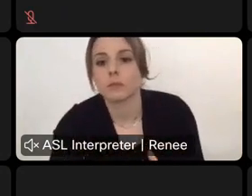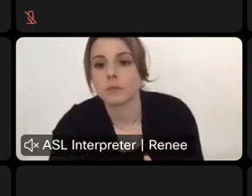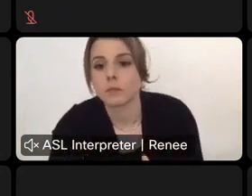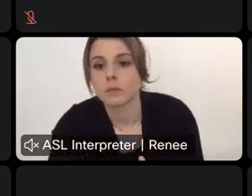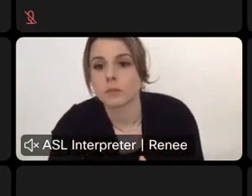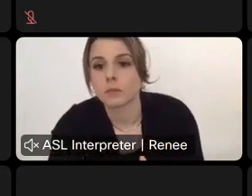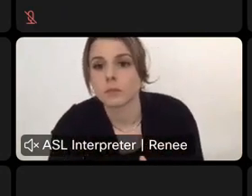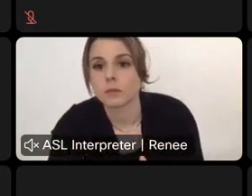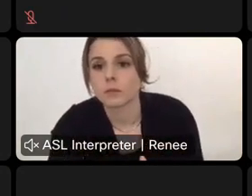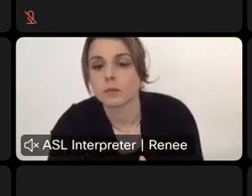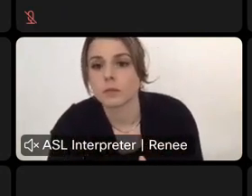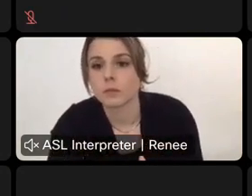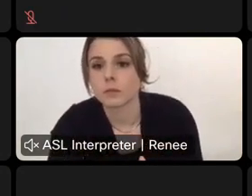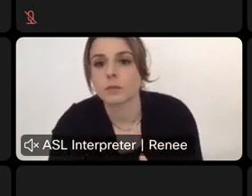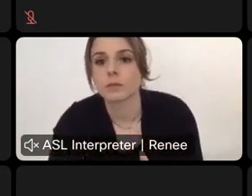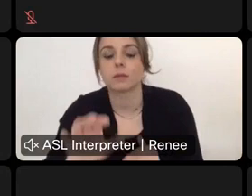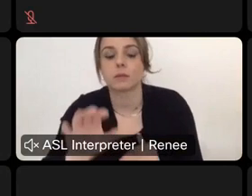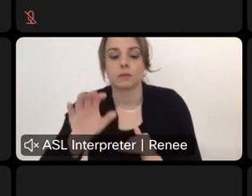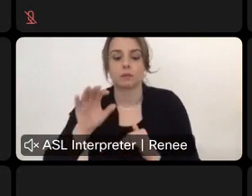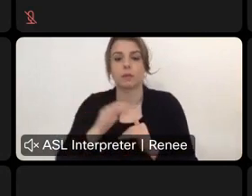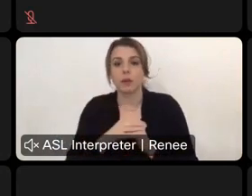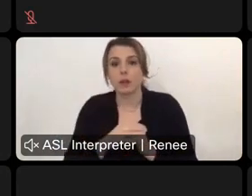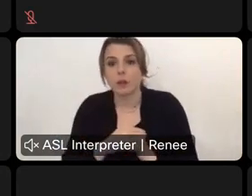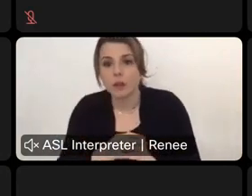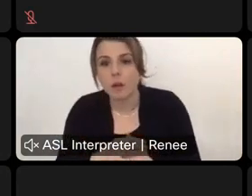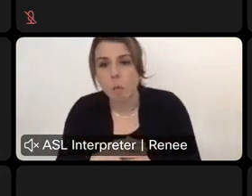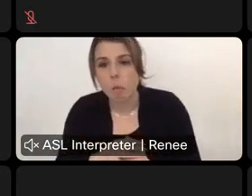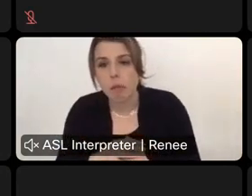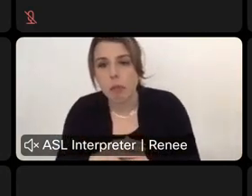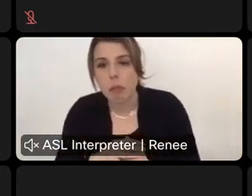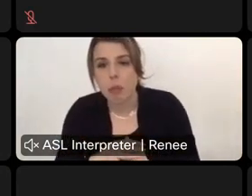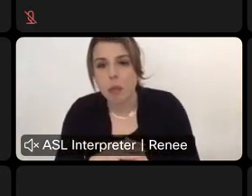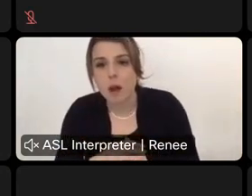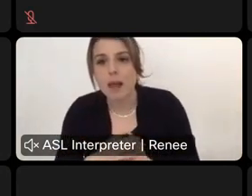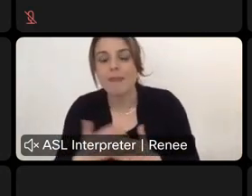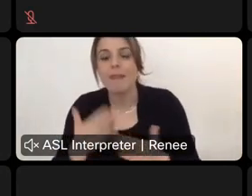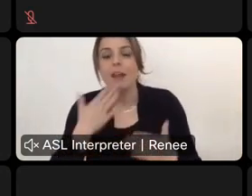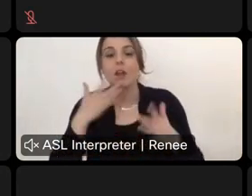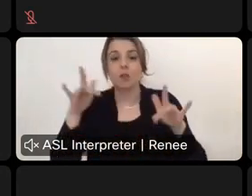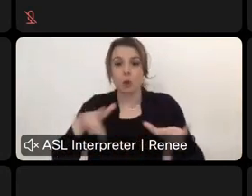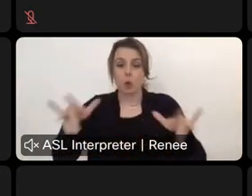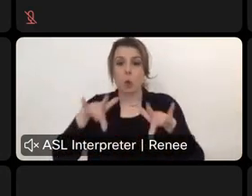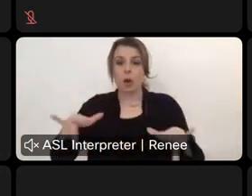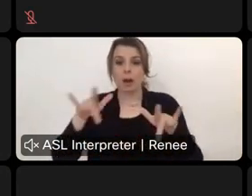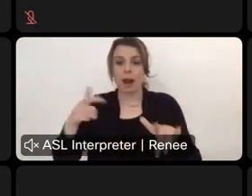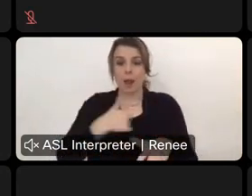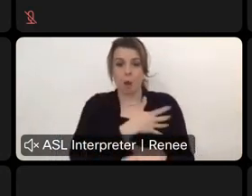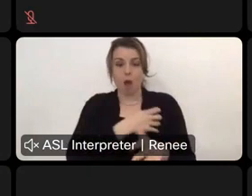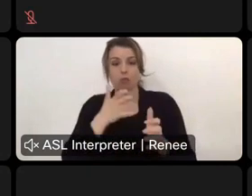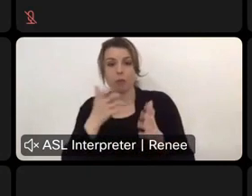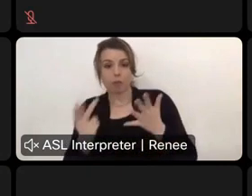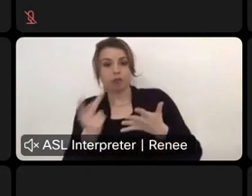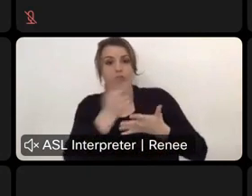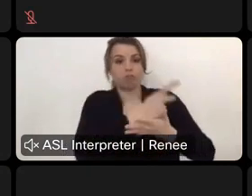McKay says, will this meeting be recorded and posted for playback? I would very much appreciate the continuing reference. Yes, this meeting is